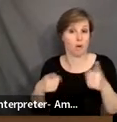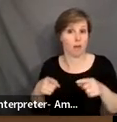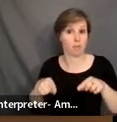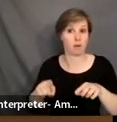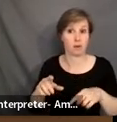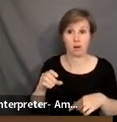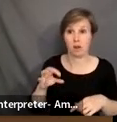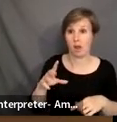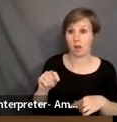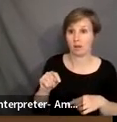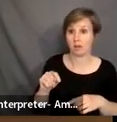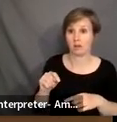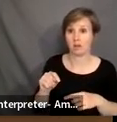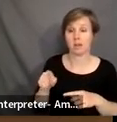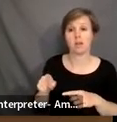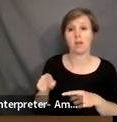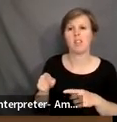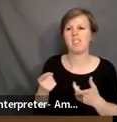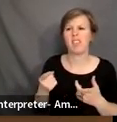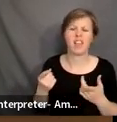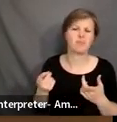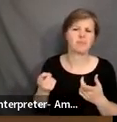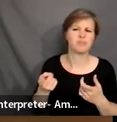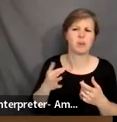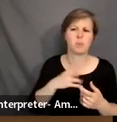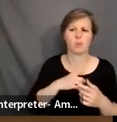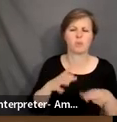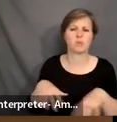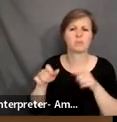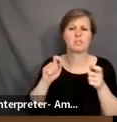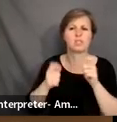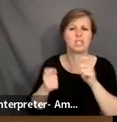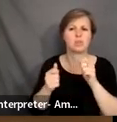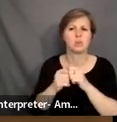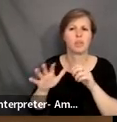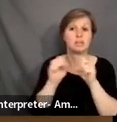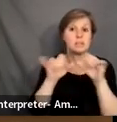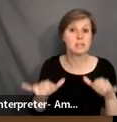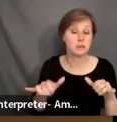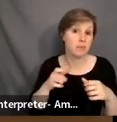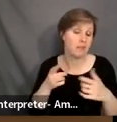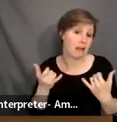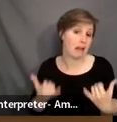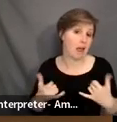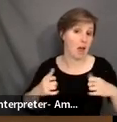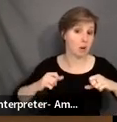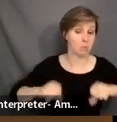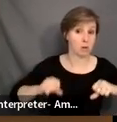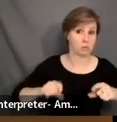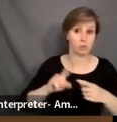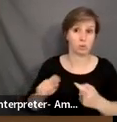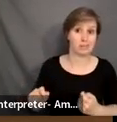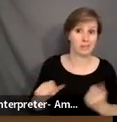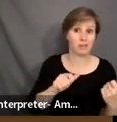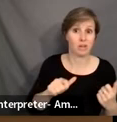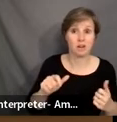USG Board of Regents, they basically adopted changes to the system that make it possible to get rid of